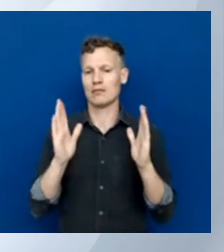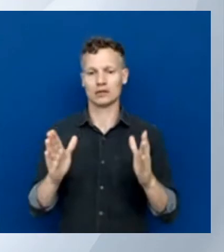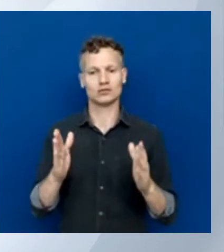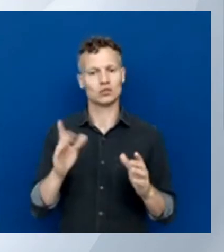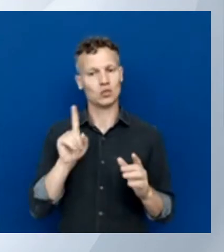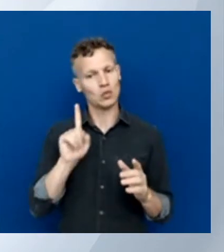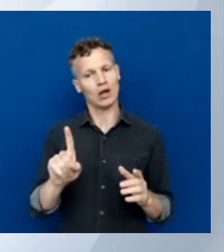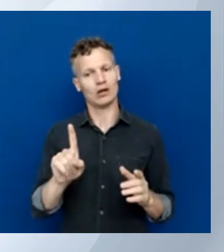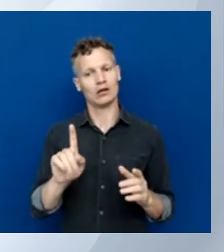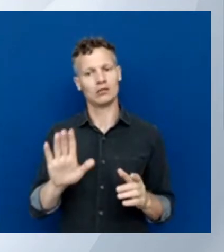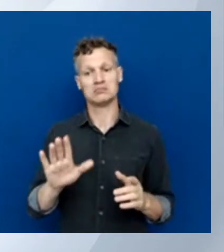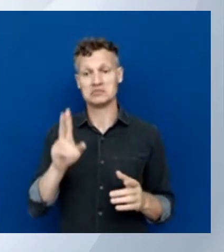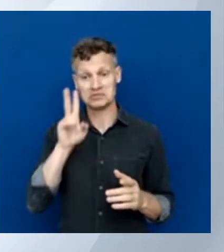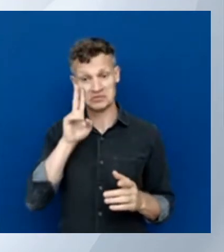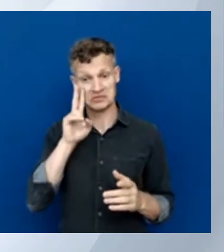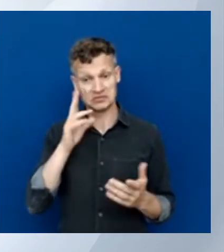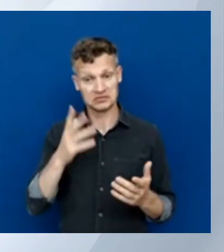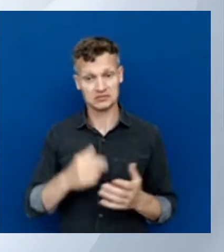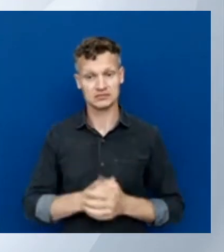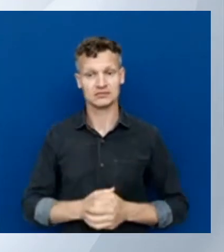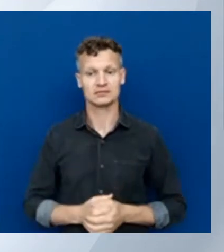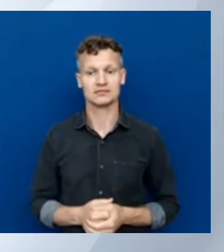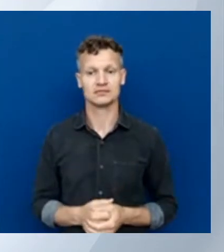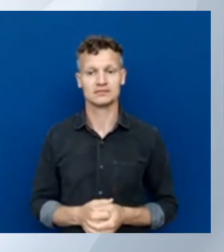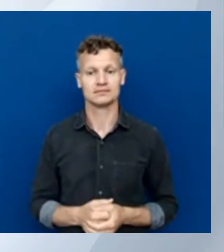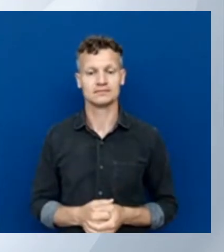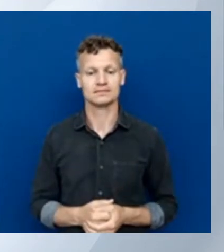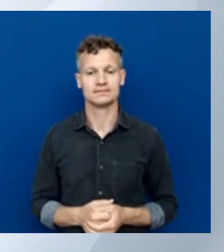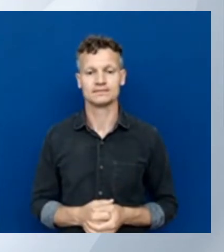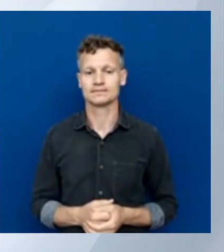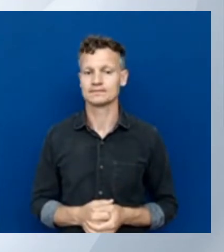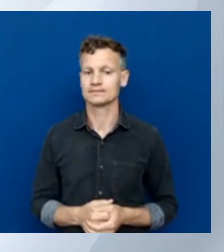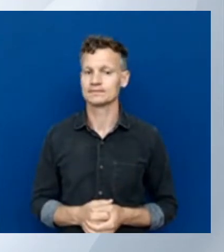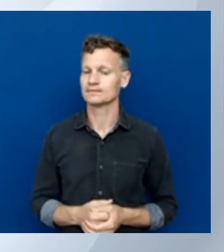Oh, one can still can't autocomplete.